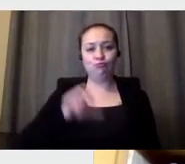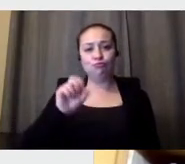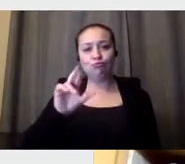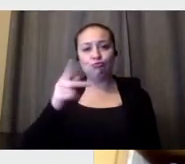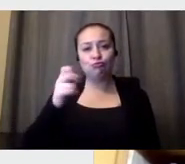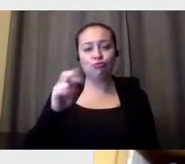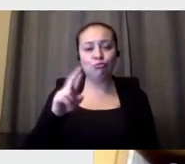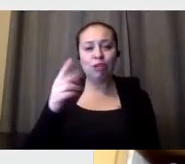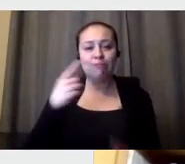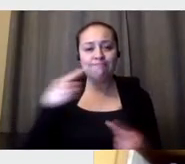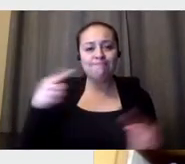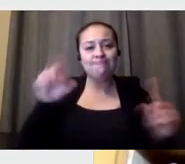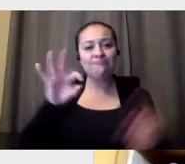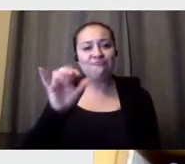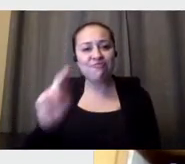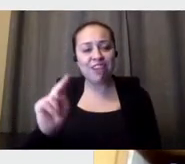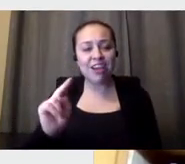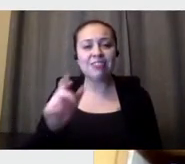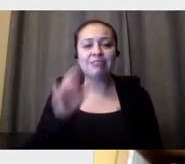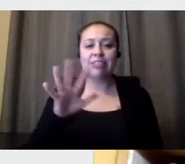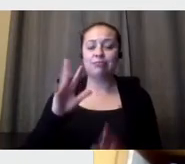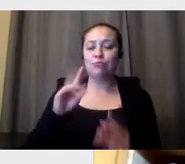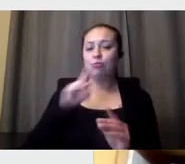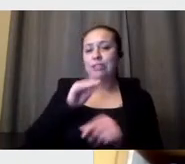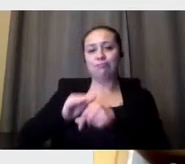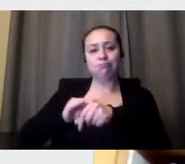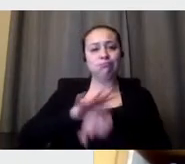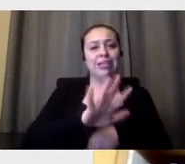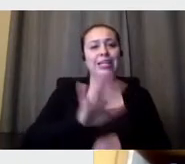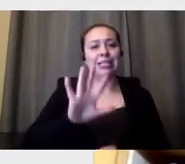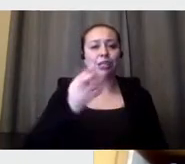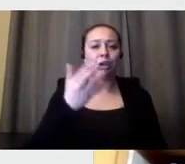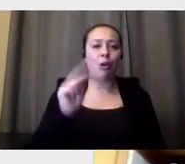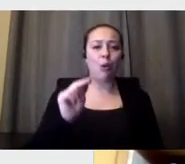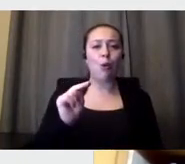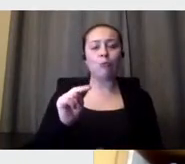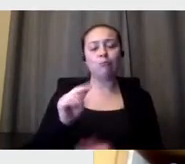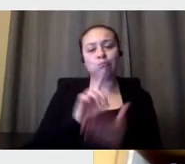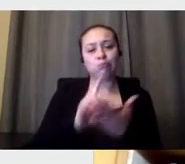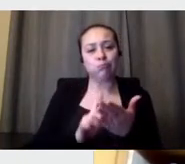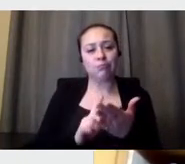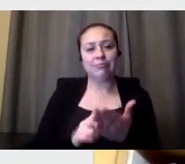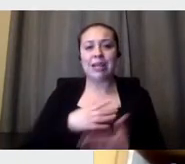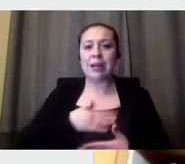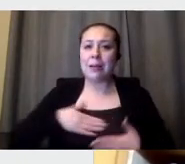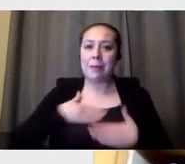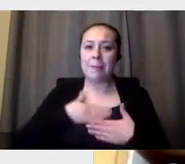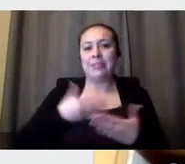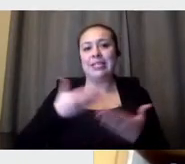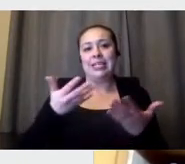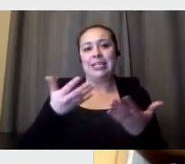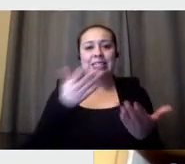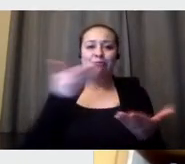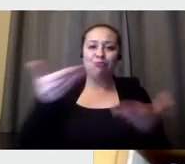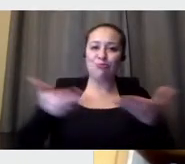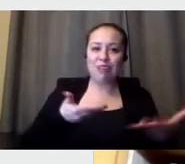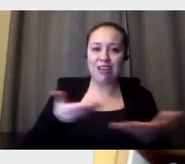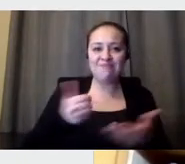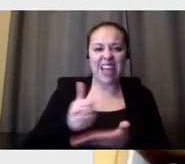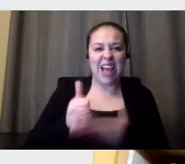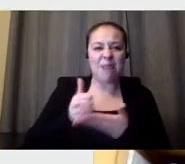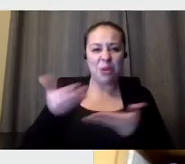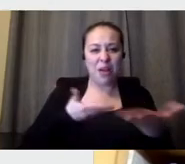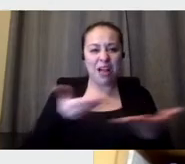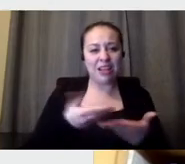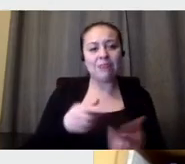impact on design has colored his own. Please join me in a warm virtual Vignelli Center welcome for Gabriel